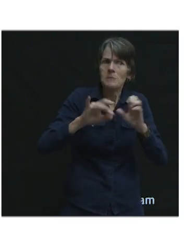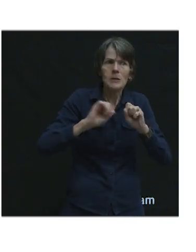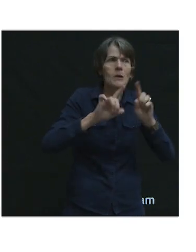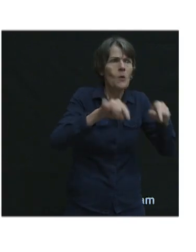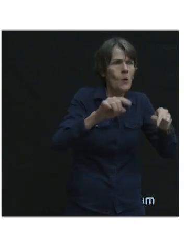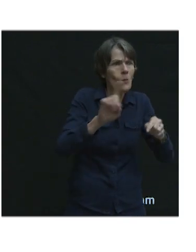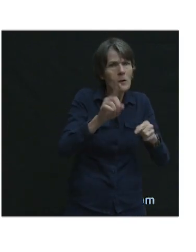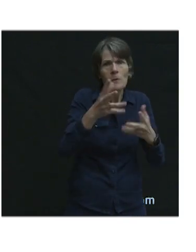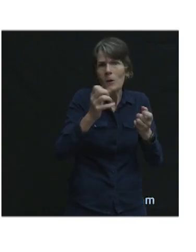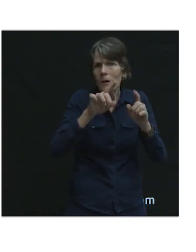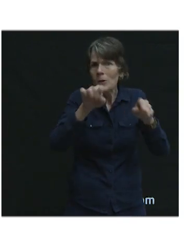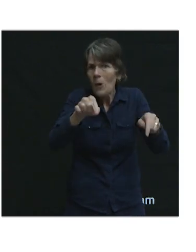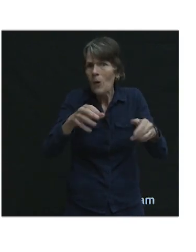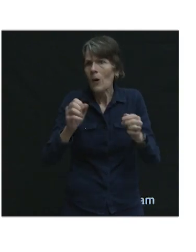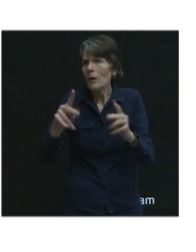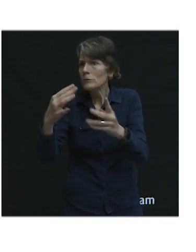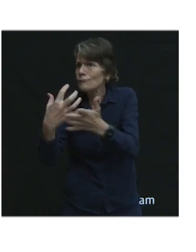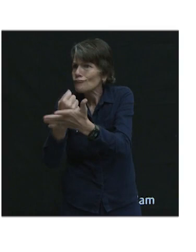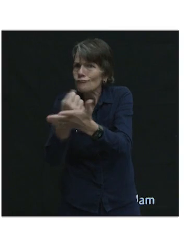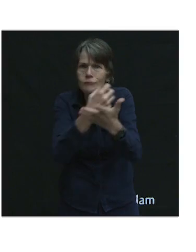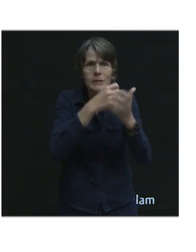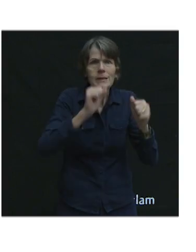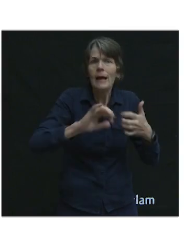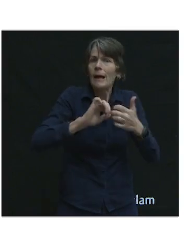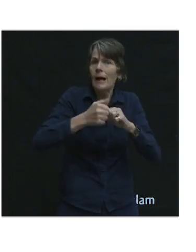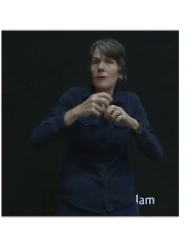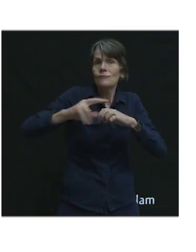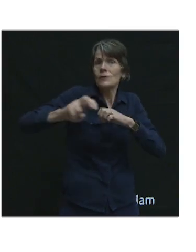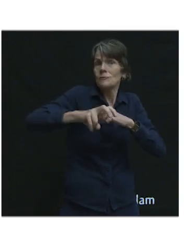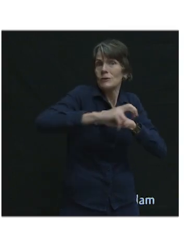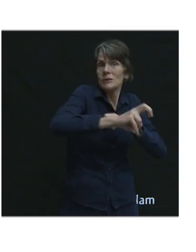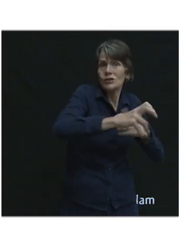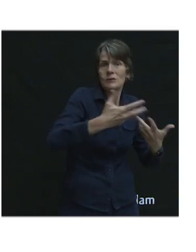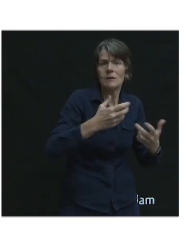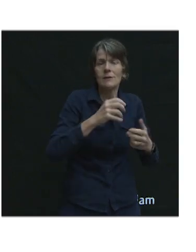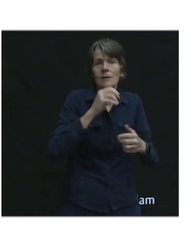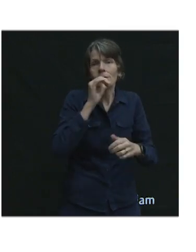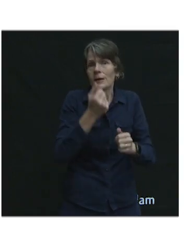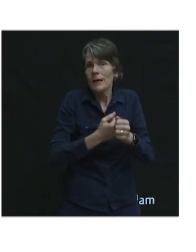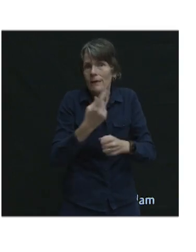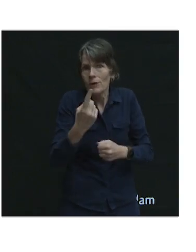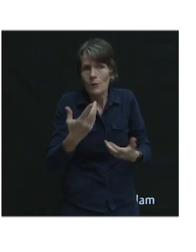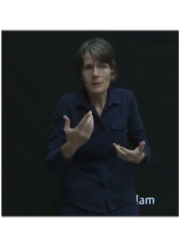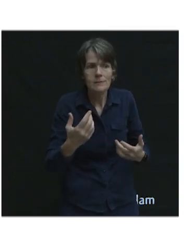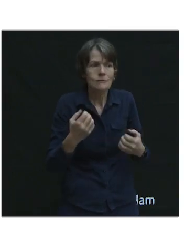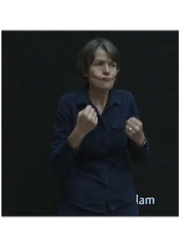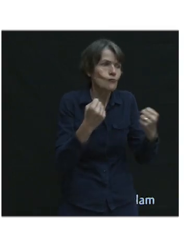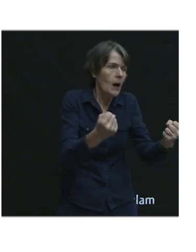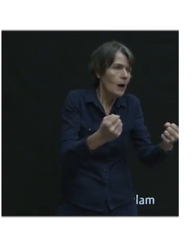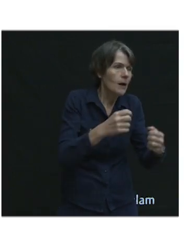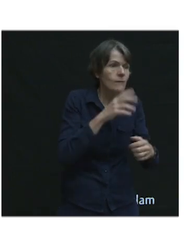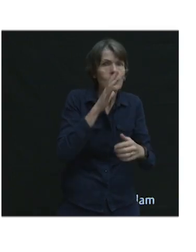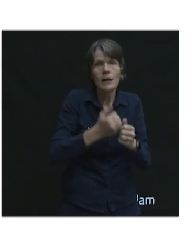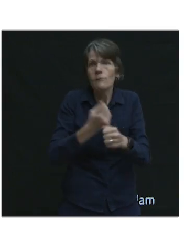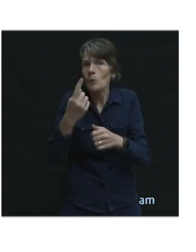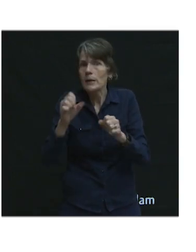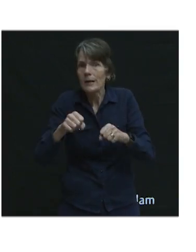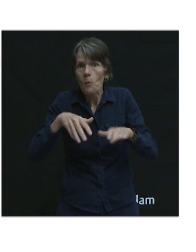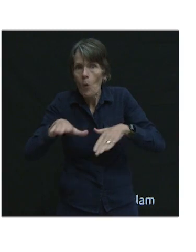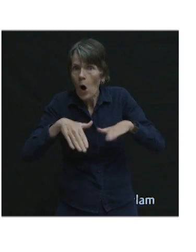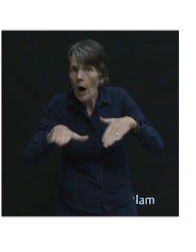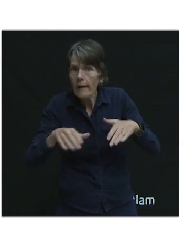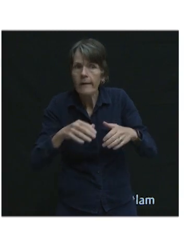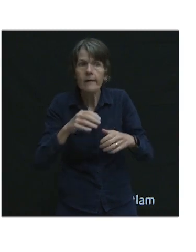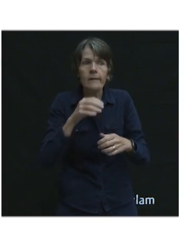go, the opportunities they need to get to. Not everybody has the same choices. Not everybody can drive. Not everybody can walk. Not everybody